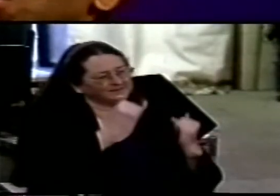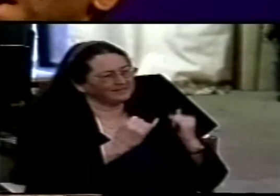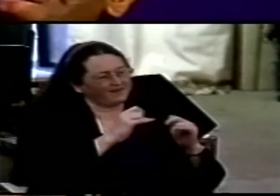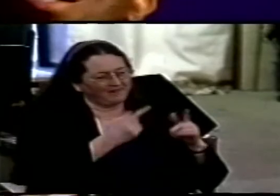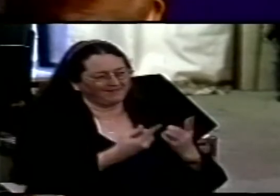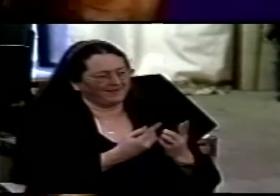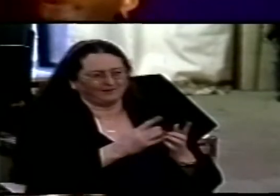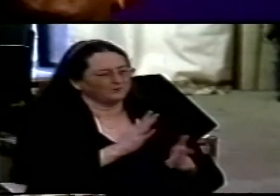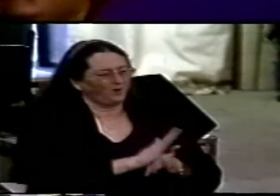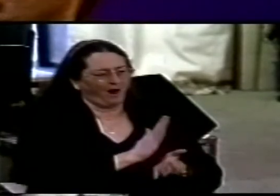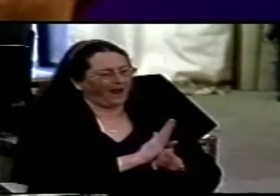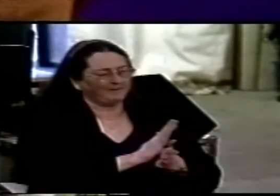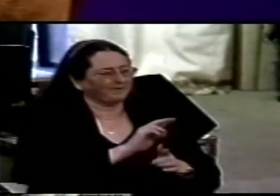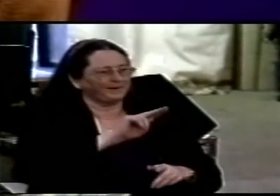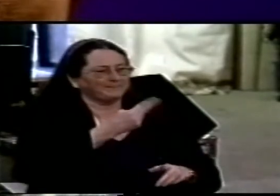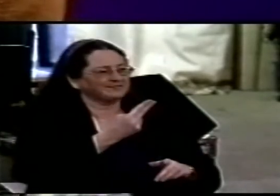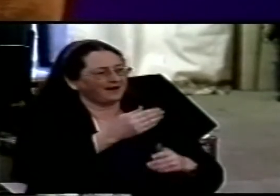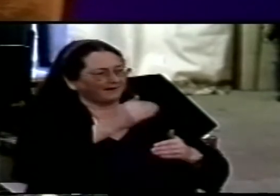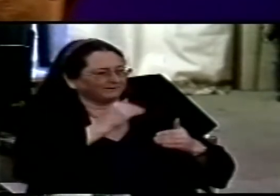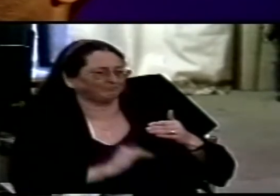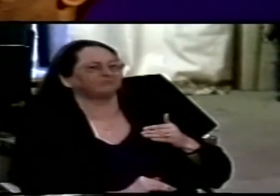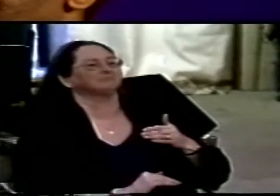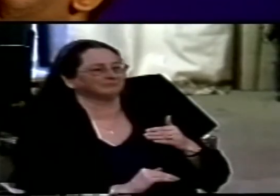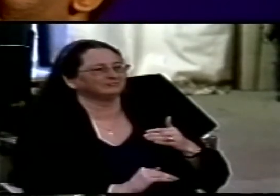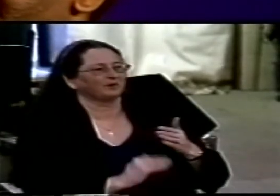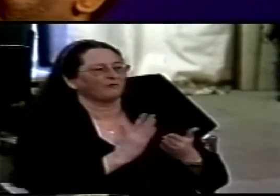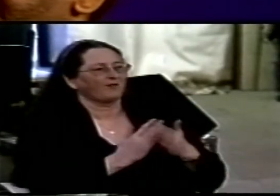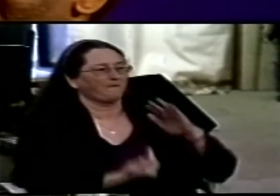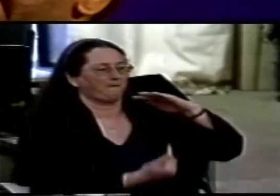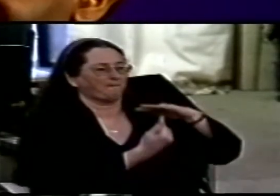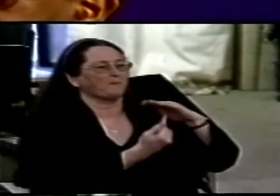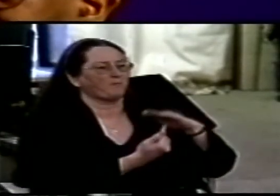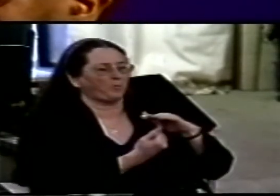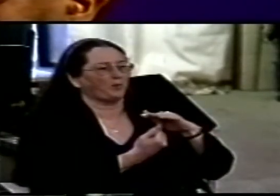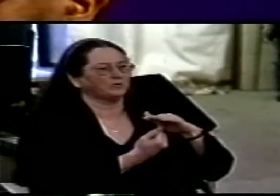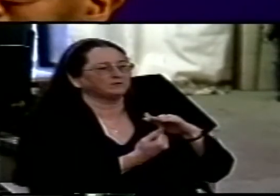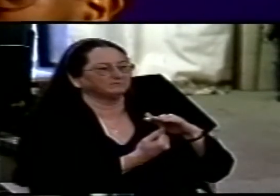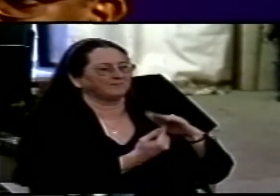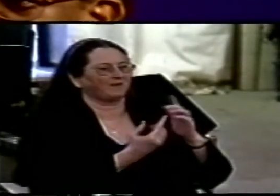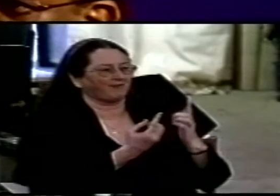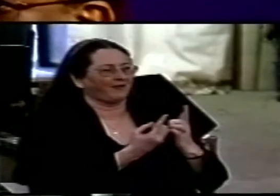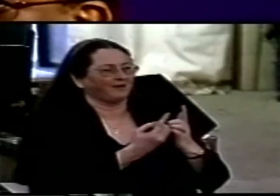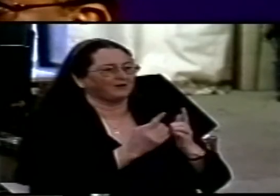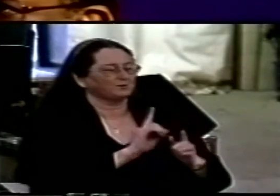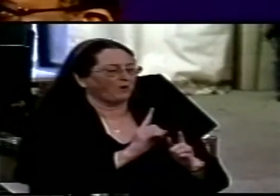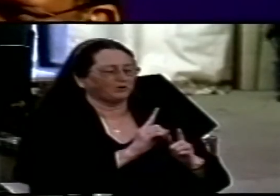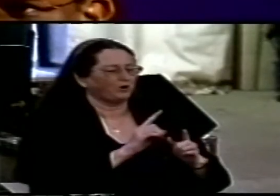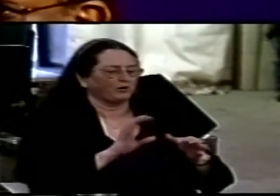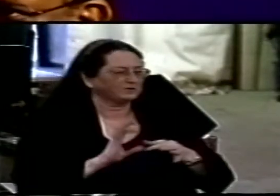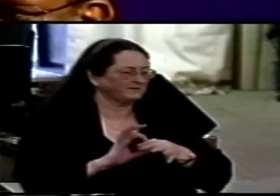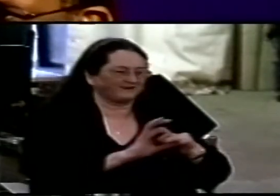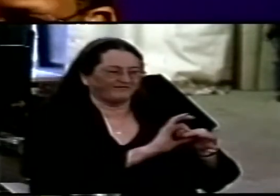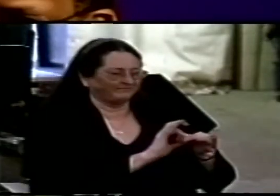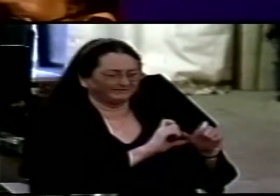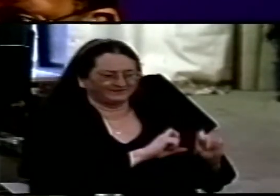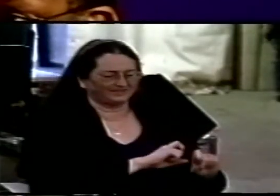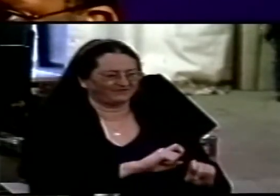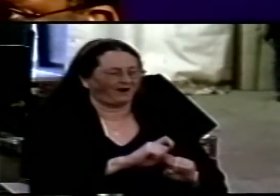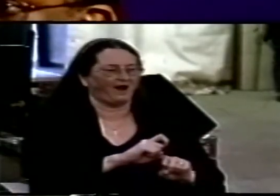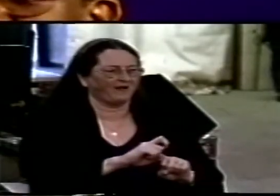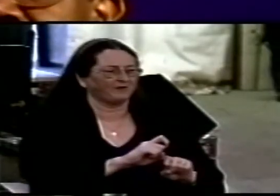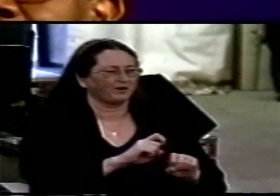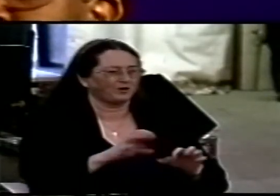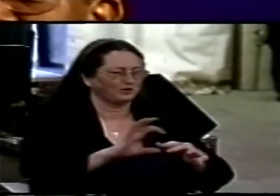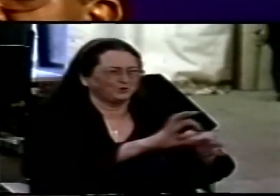our being together in a more glorious place than surviving another joint worship with somebody scratching away at a